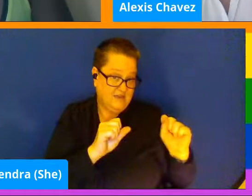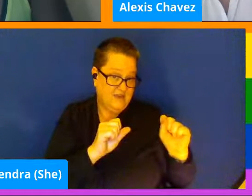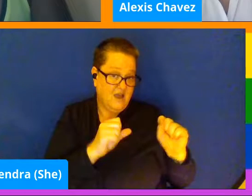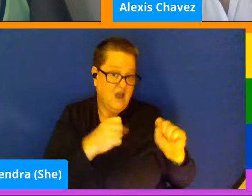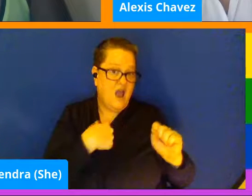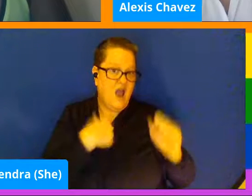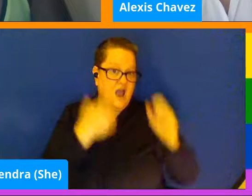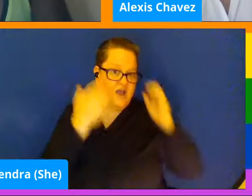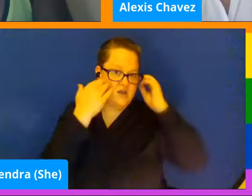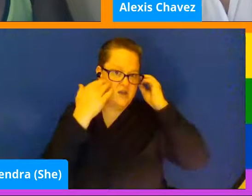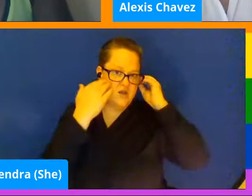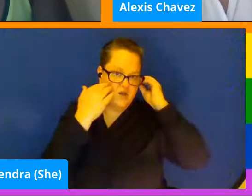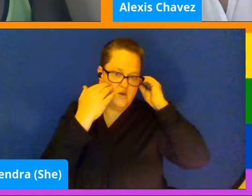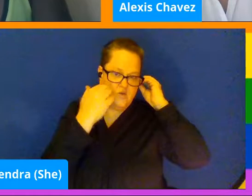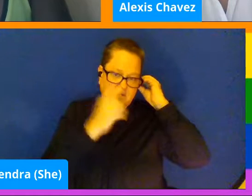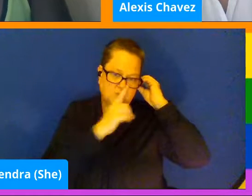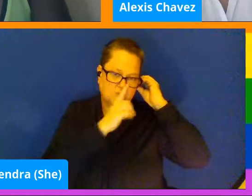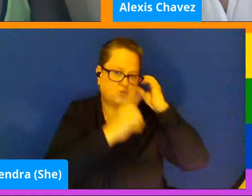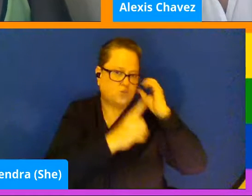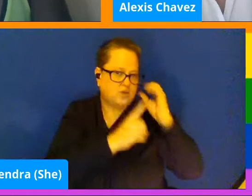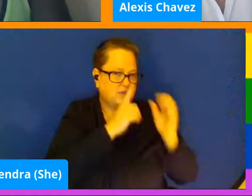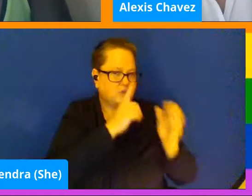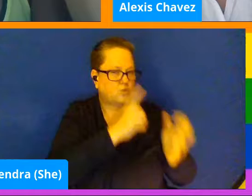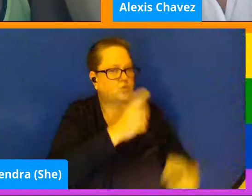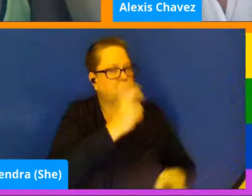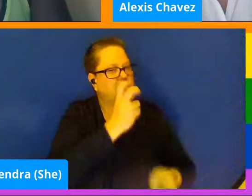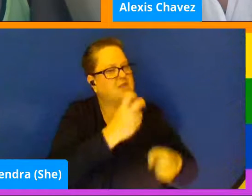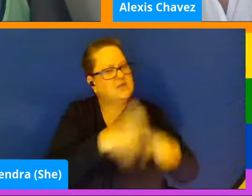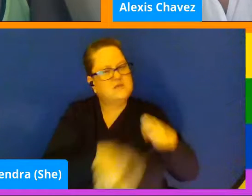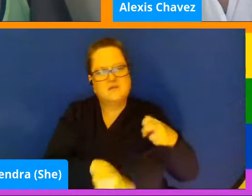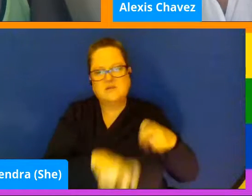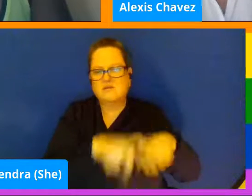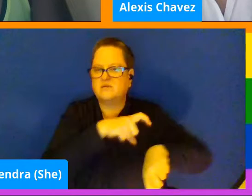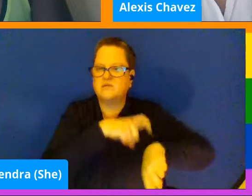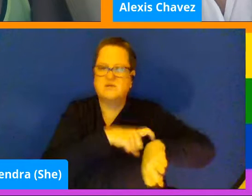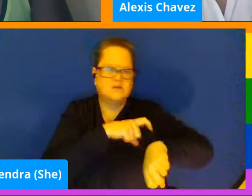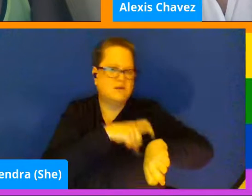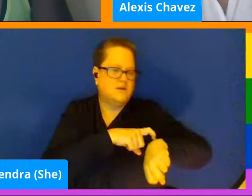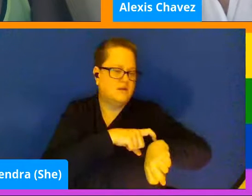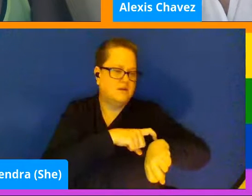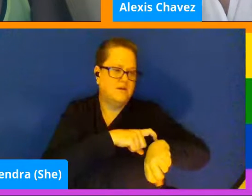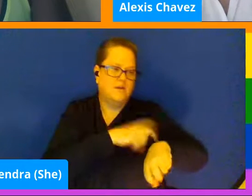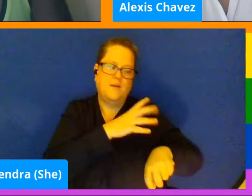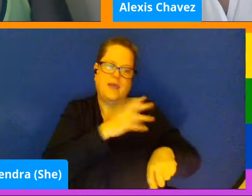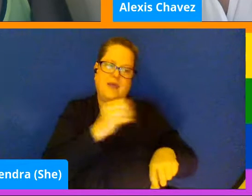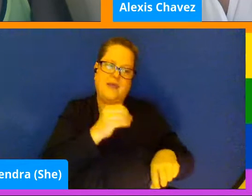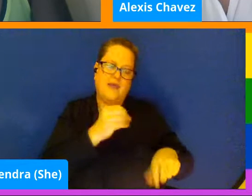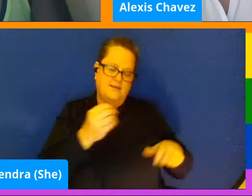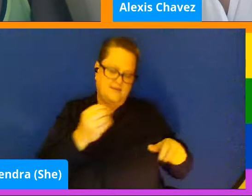really, really, really rough time. Um, um,